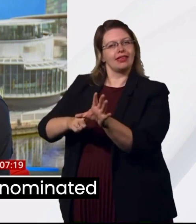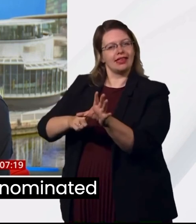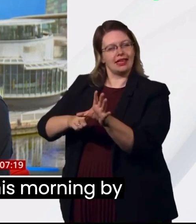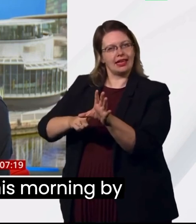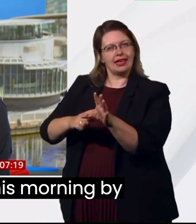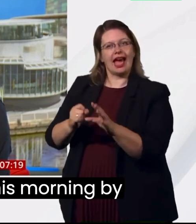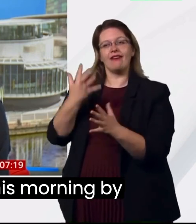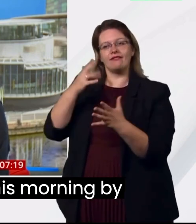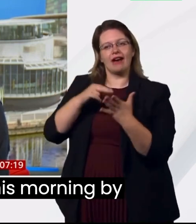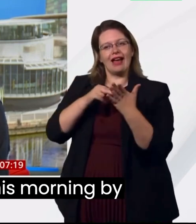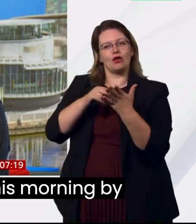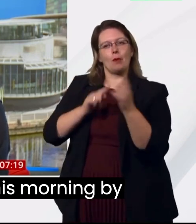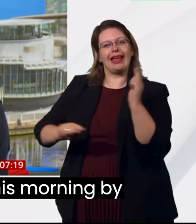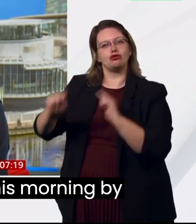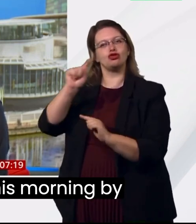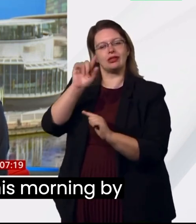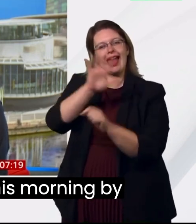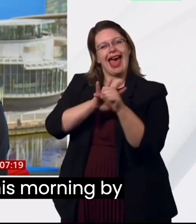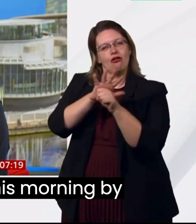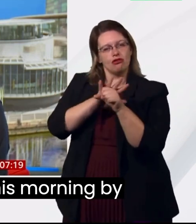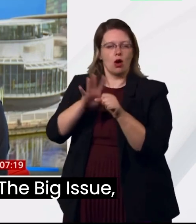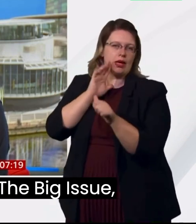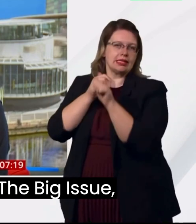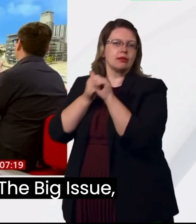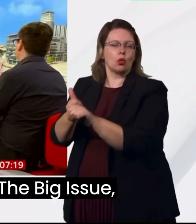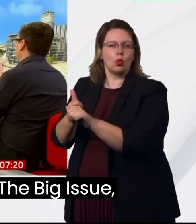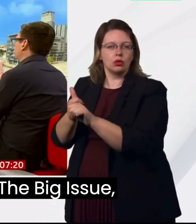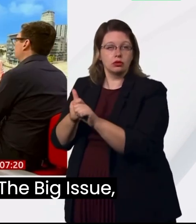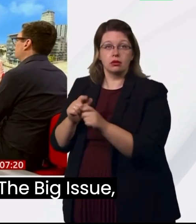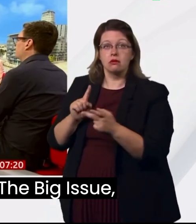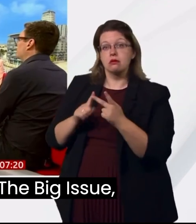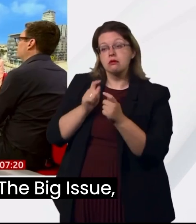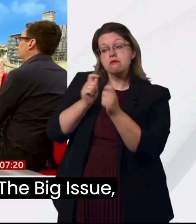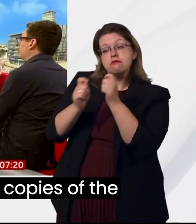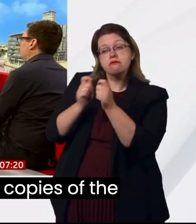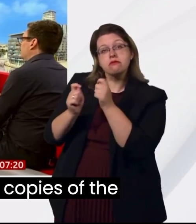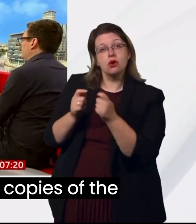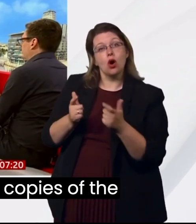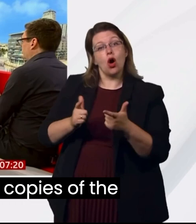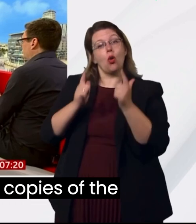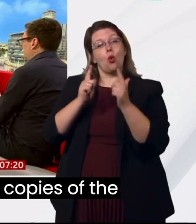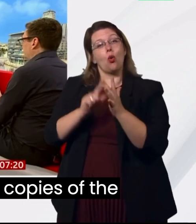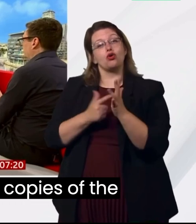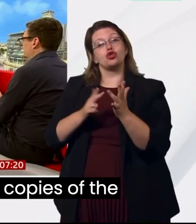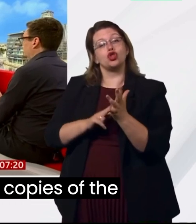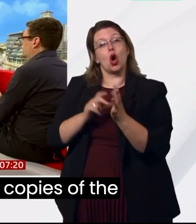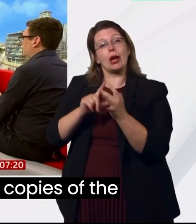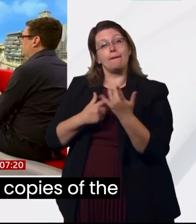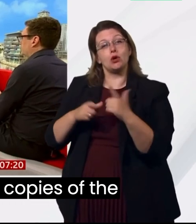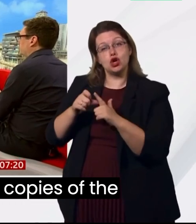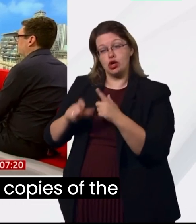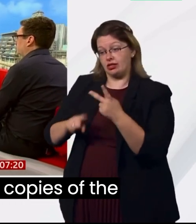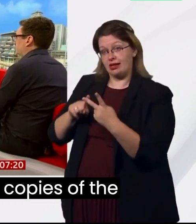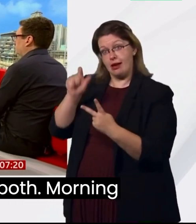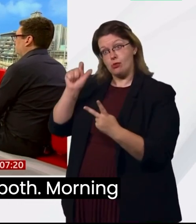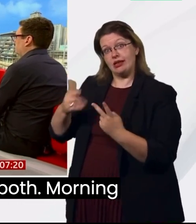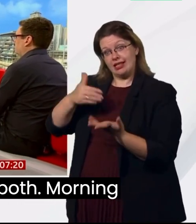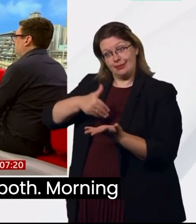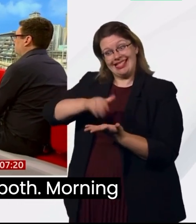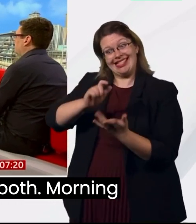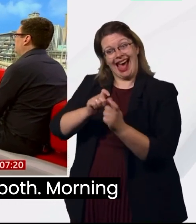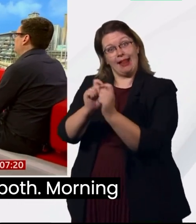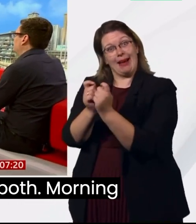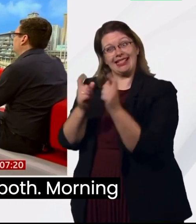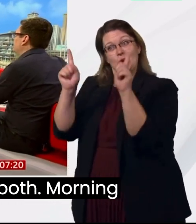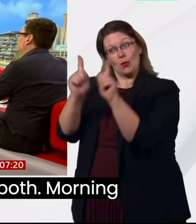nominated places. We're also joined this morning by Lord John Bird, founder of The Big Issue, and Dave Martin, who sold copies of the magazine.